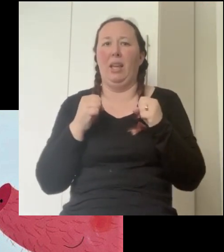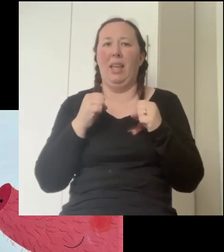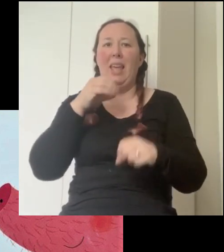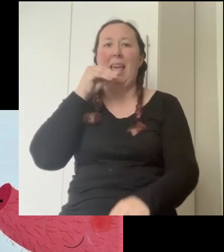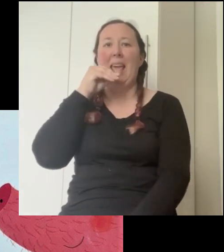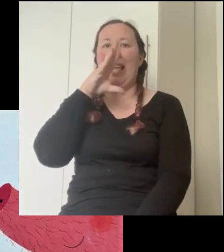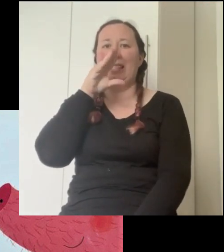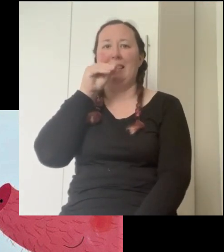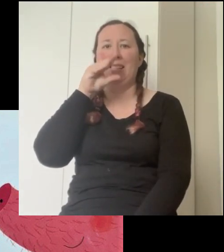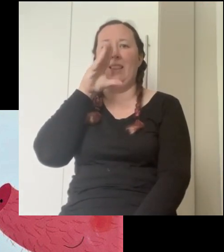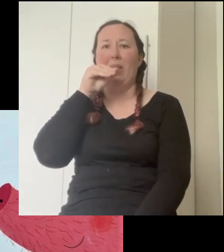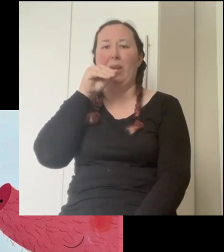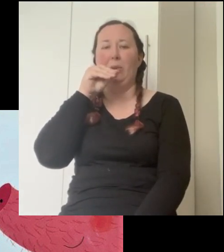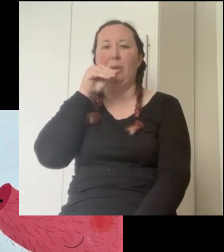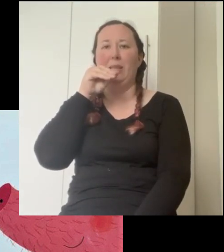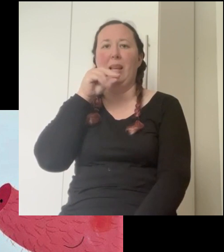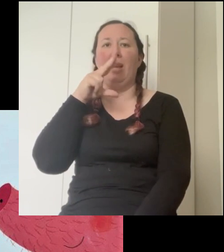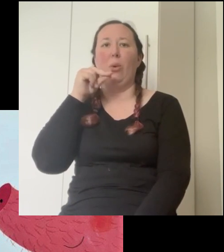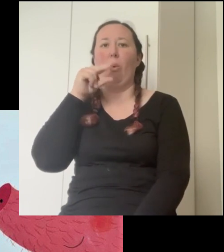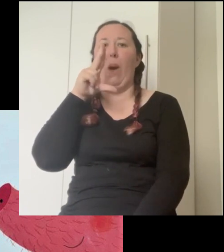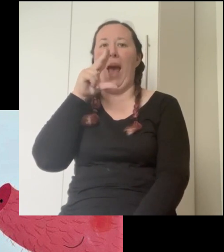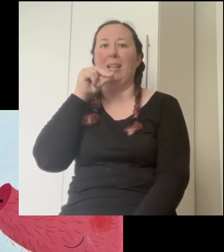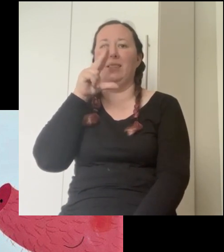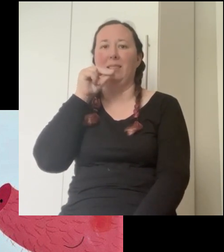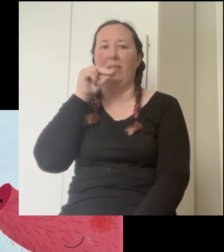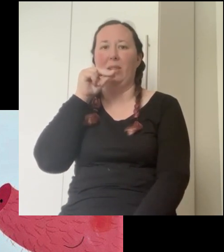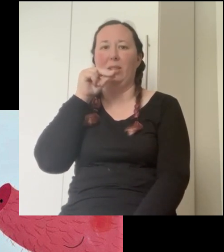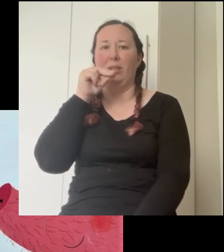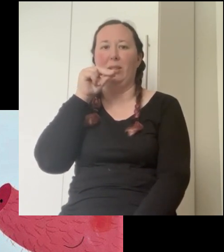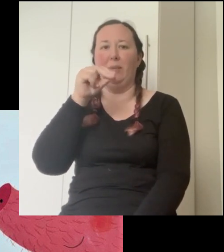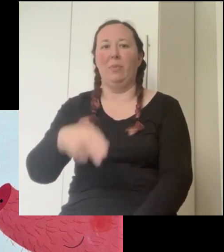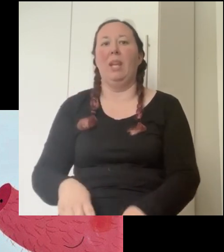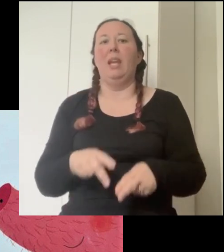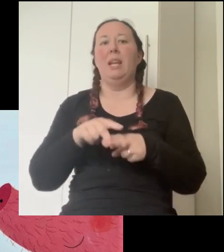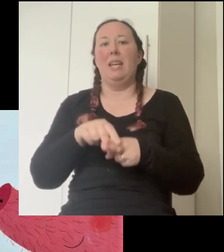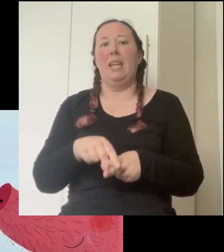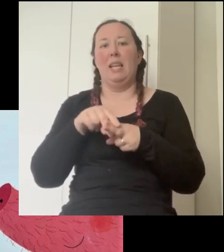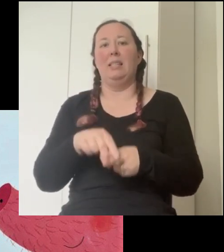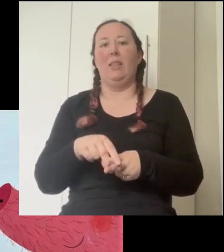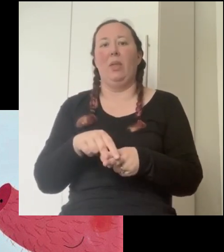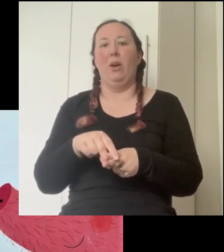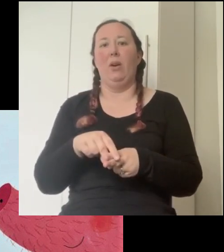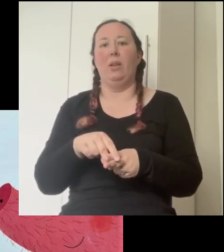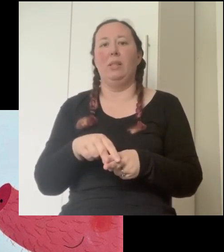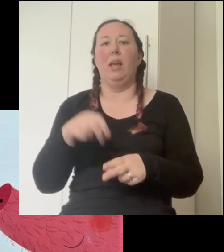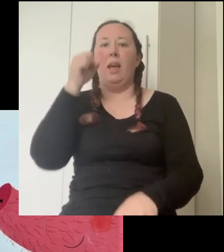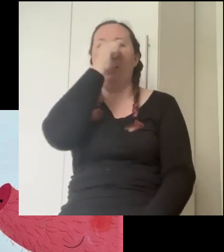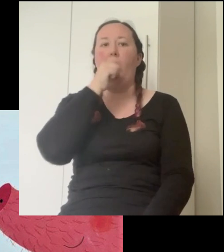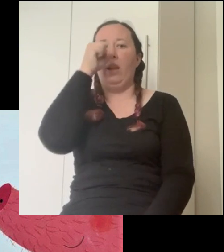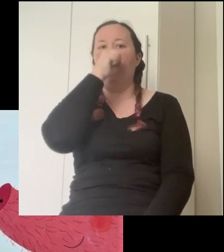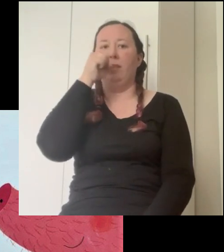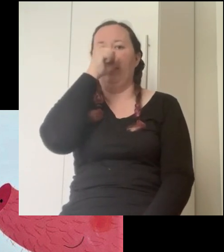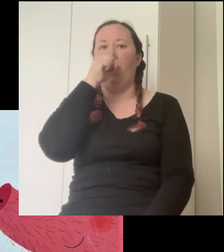cluck hiss said the goose and quack said the duck nay said the horse